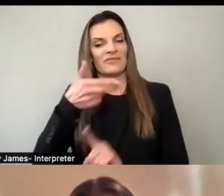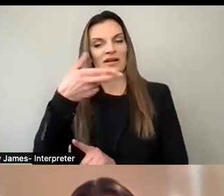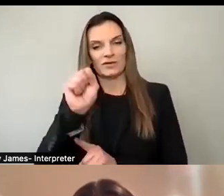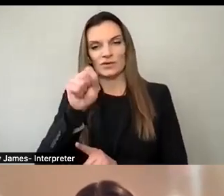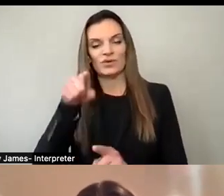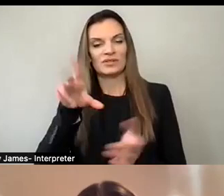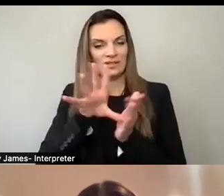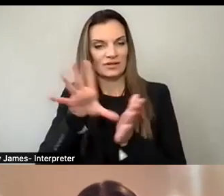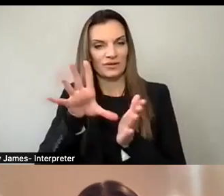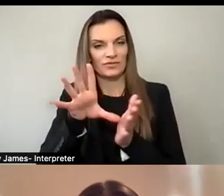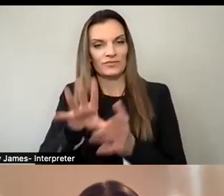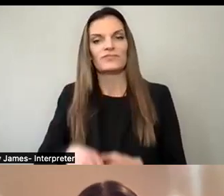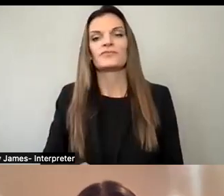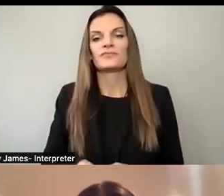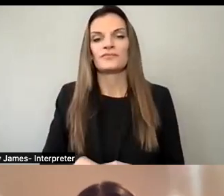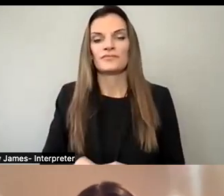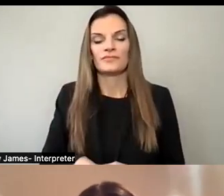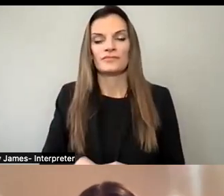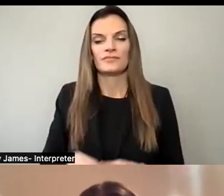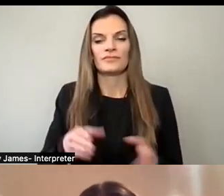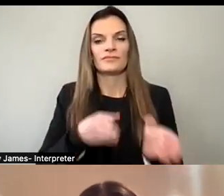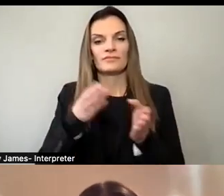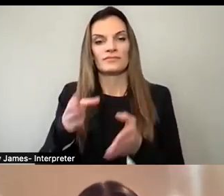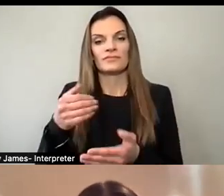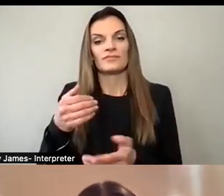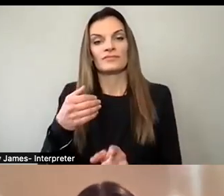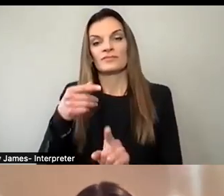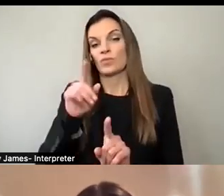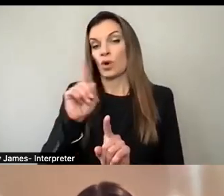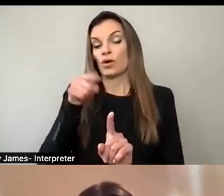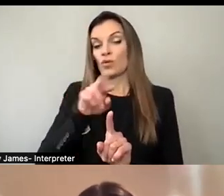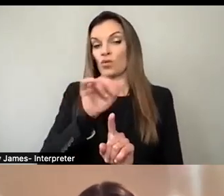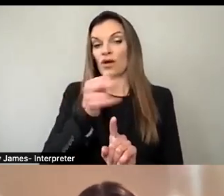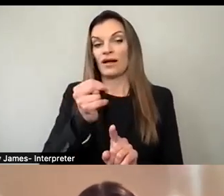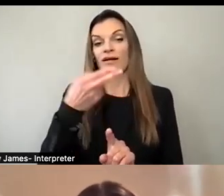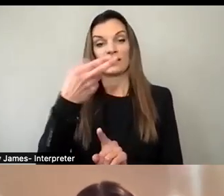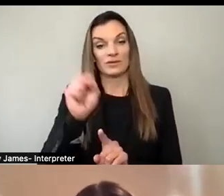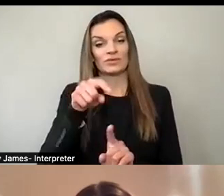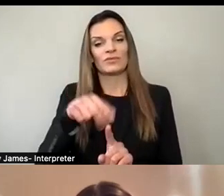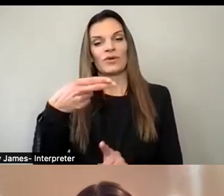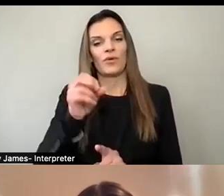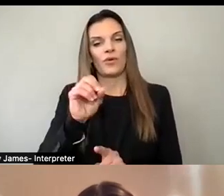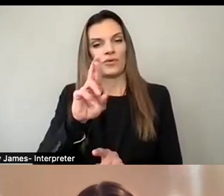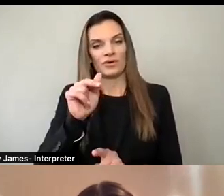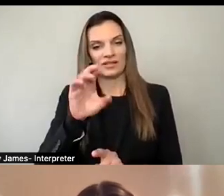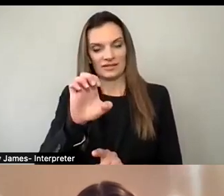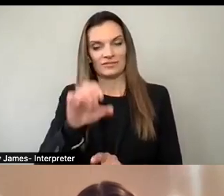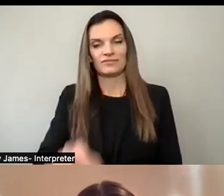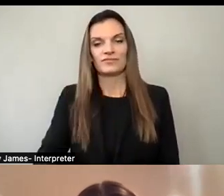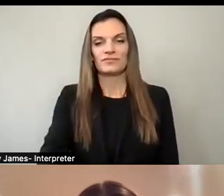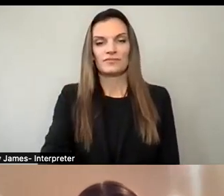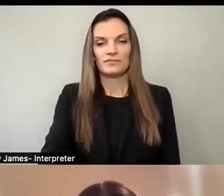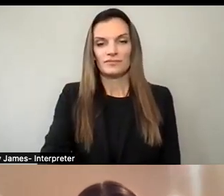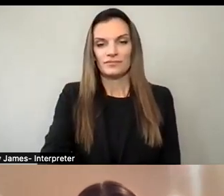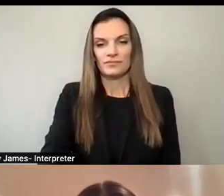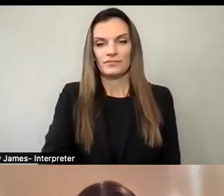We have another student with us as well, Gigi Bragg, who is a member of our own Rivertowns League and a junior at Dobbs Ferry